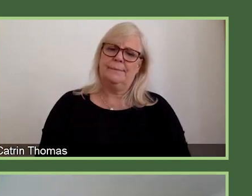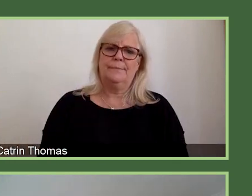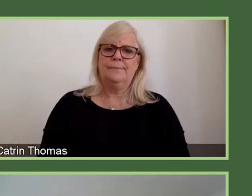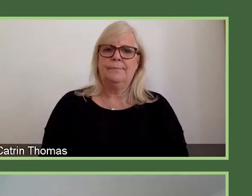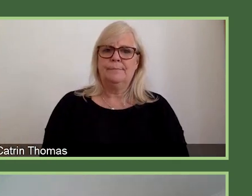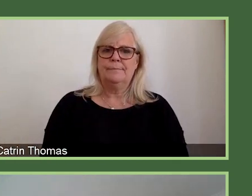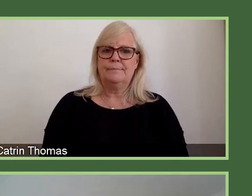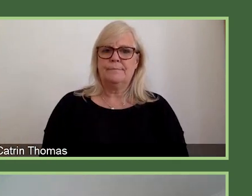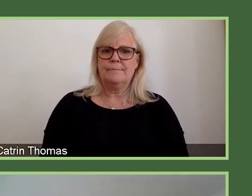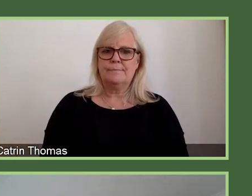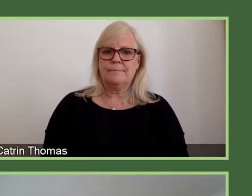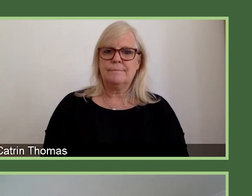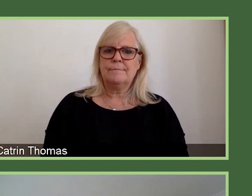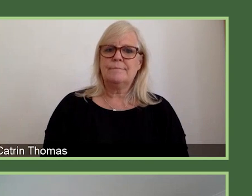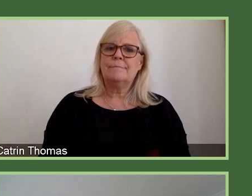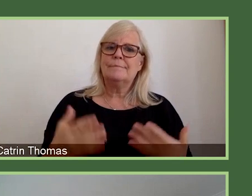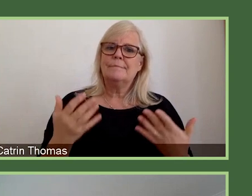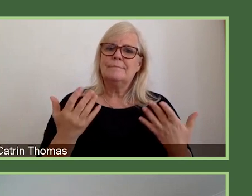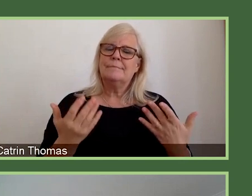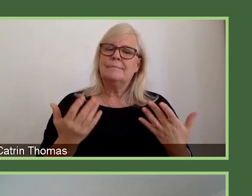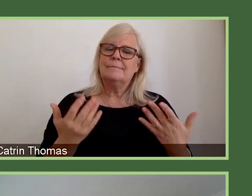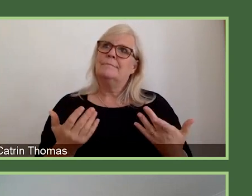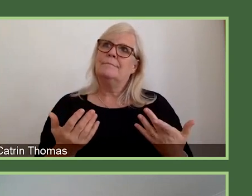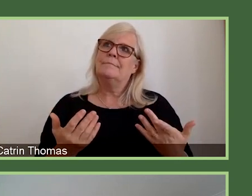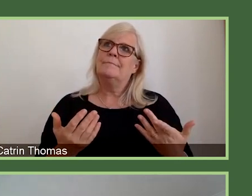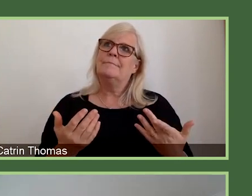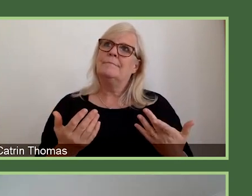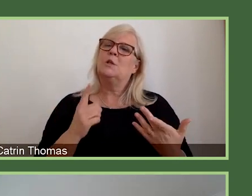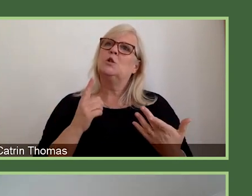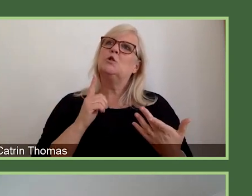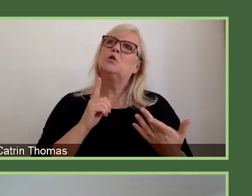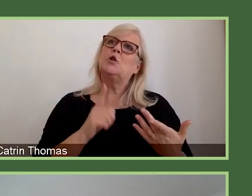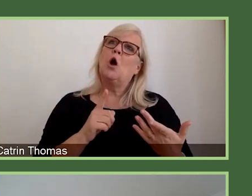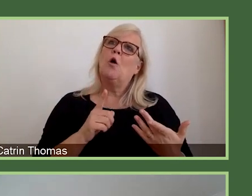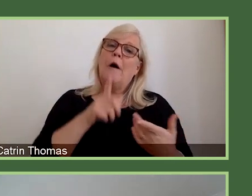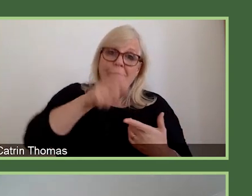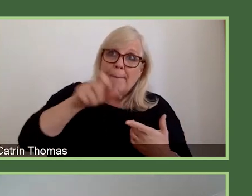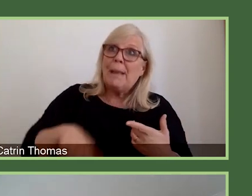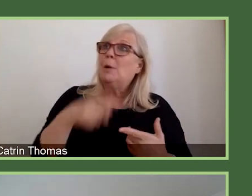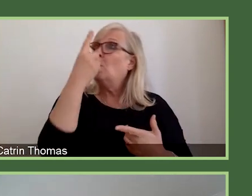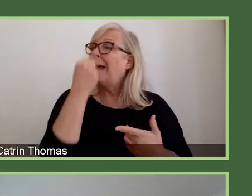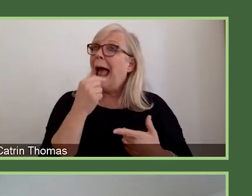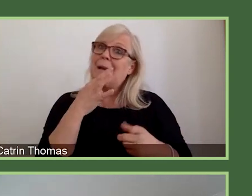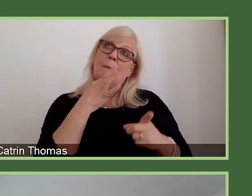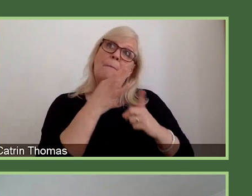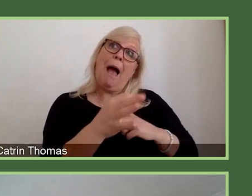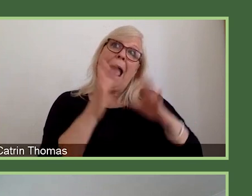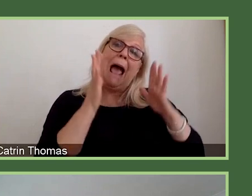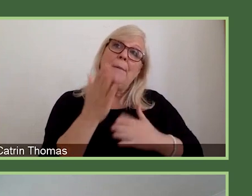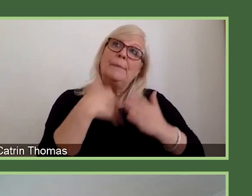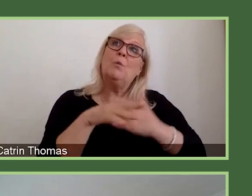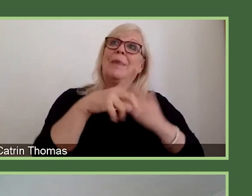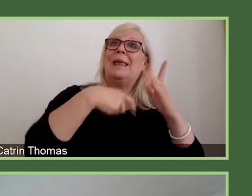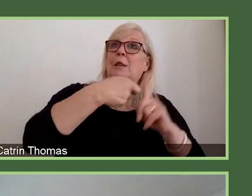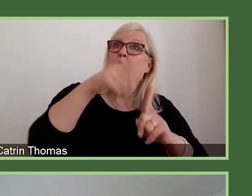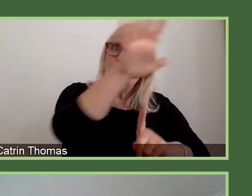As I said earlier, the eligibility, the geographical eligibility hasn't changed. So it's the UK, low and middle